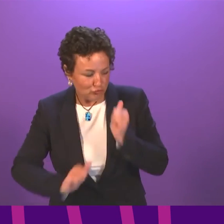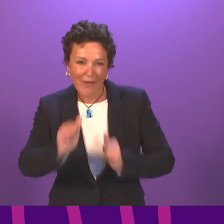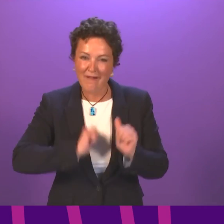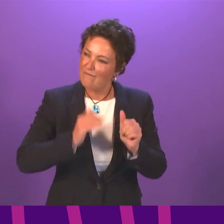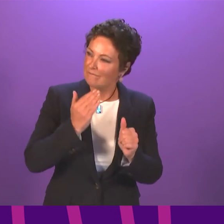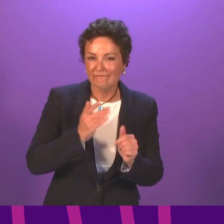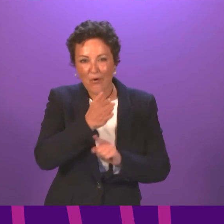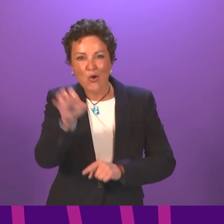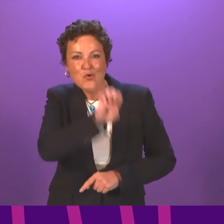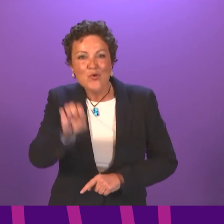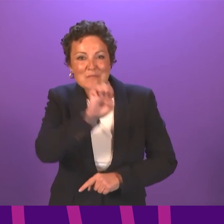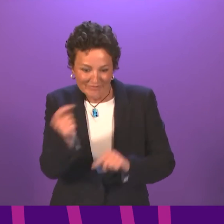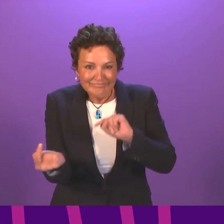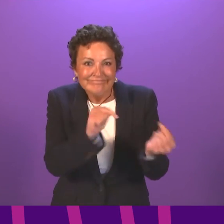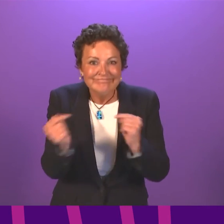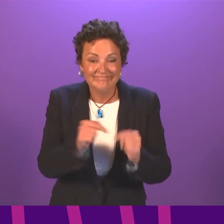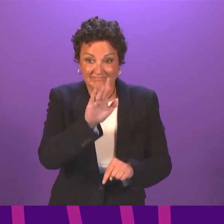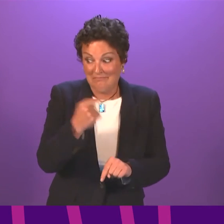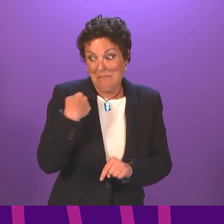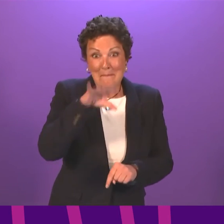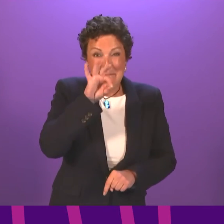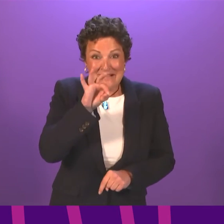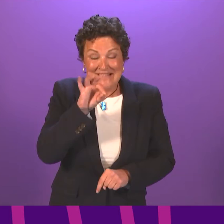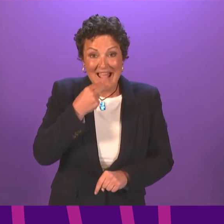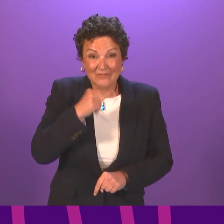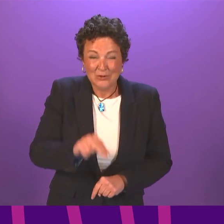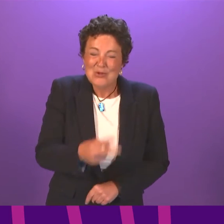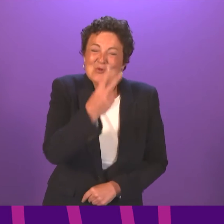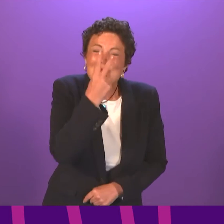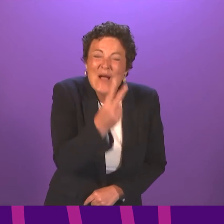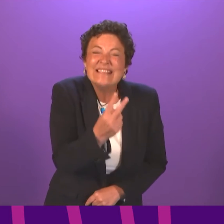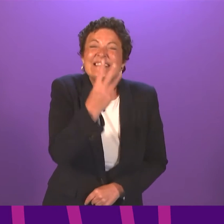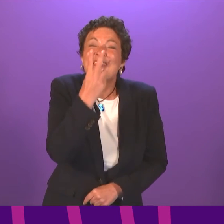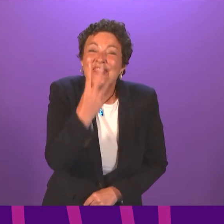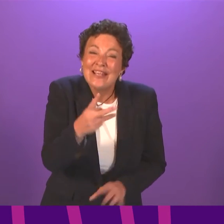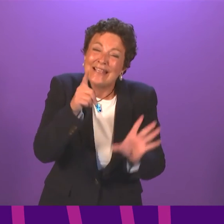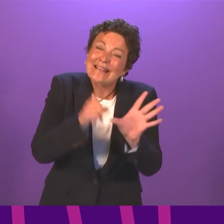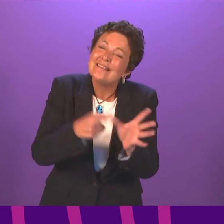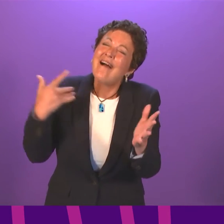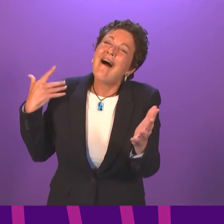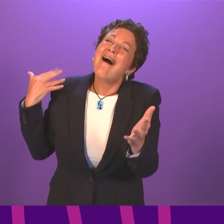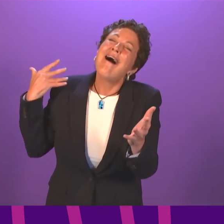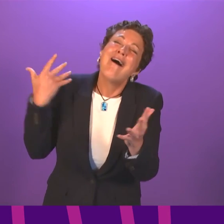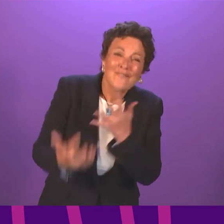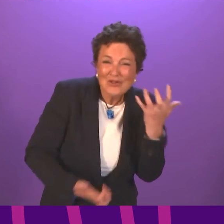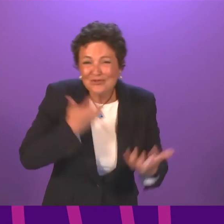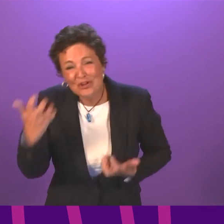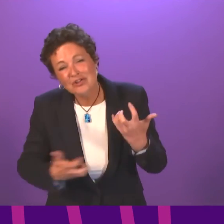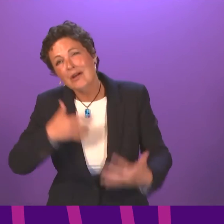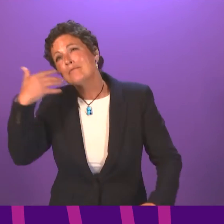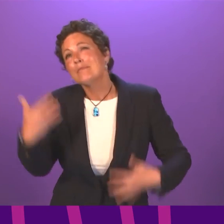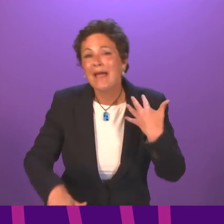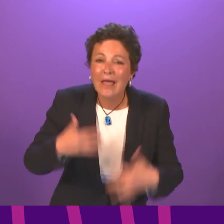campaign. On Monday afternoon, 23 long years of frustration and pain and